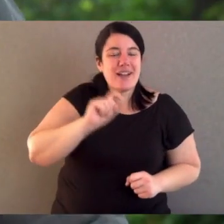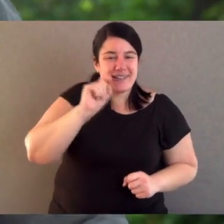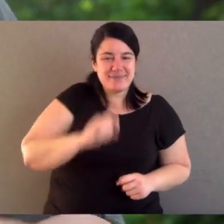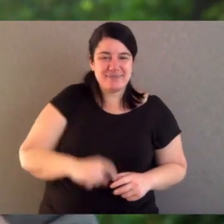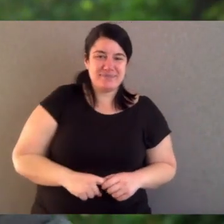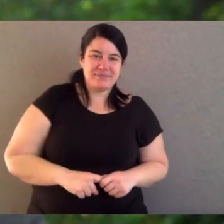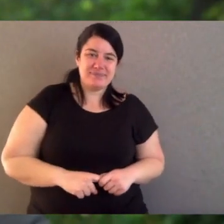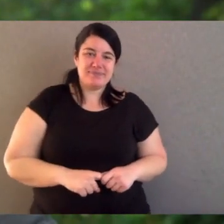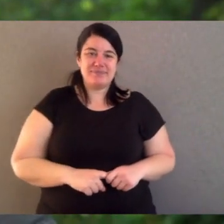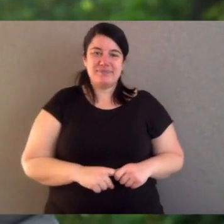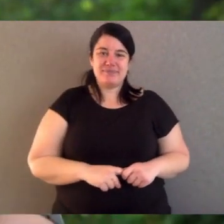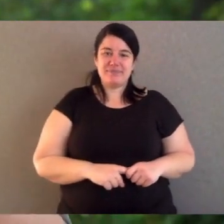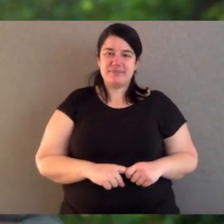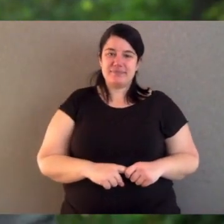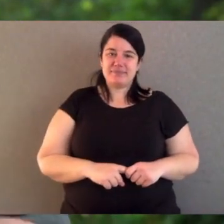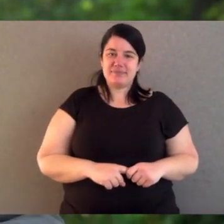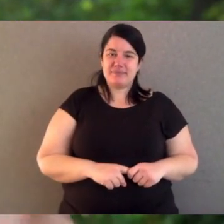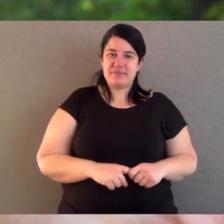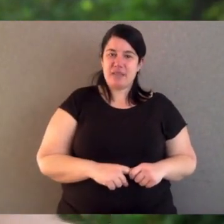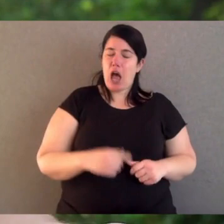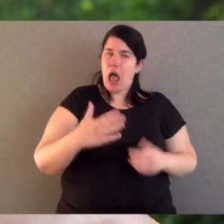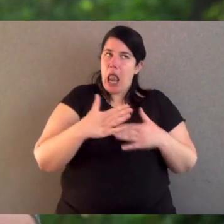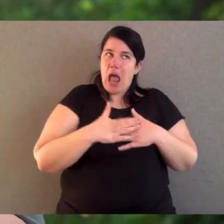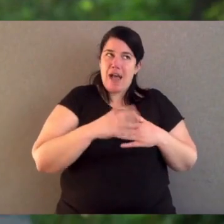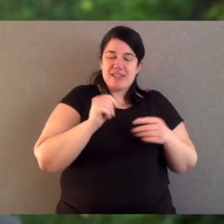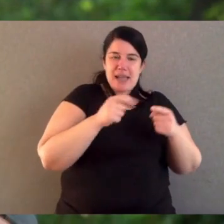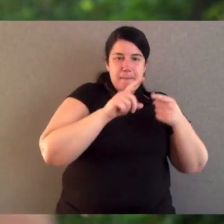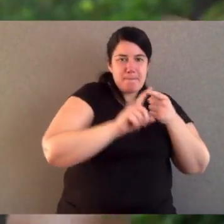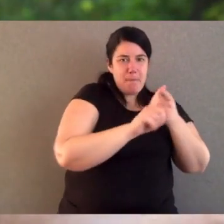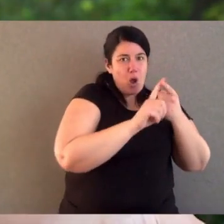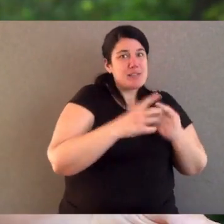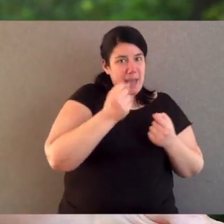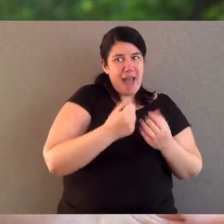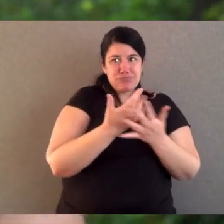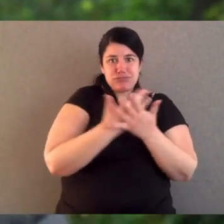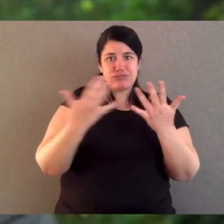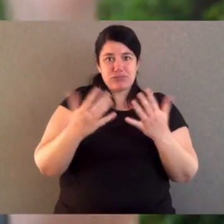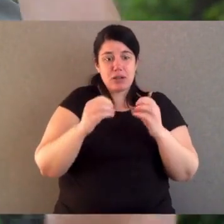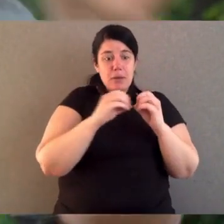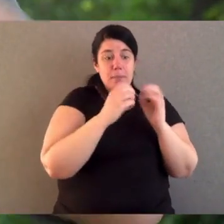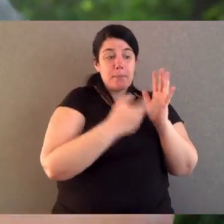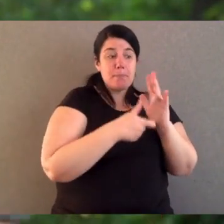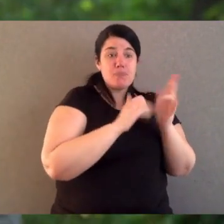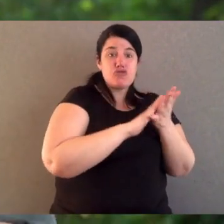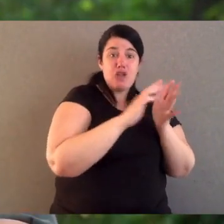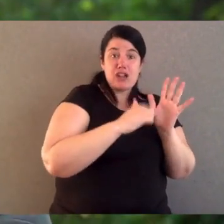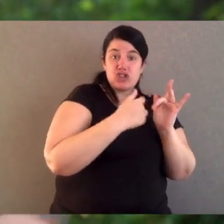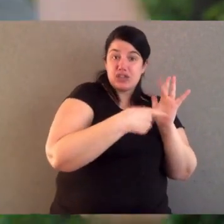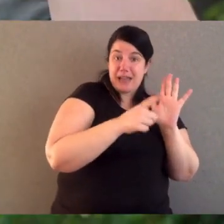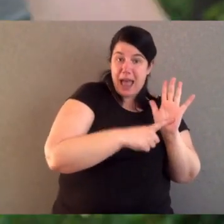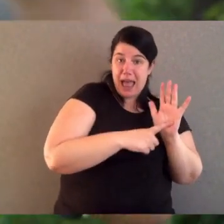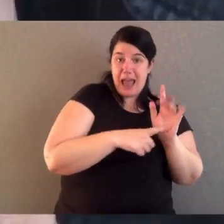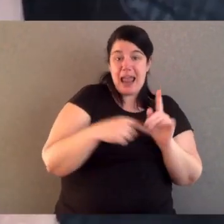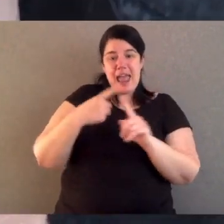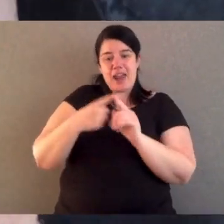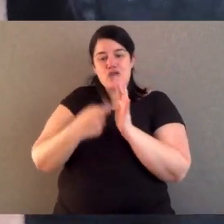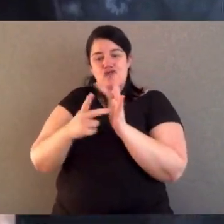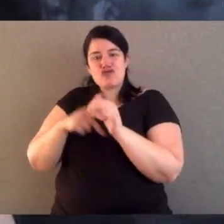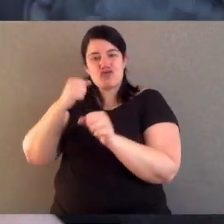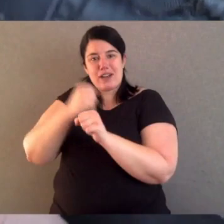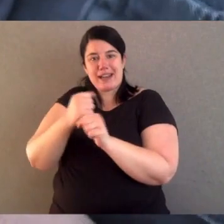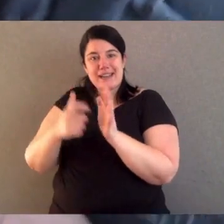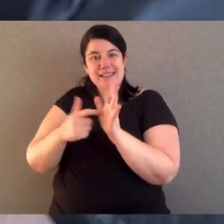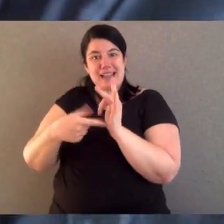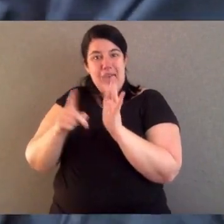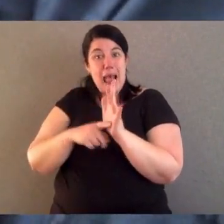a couple of species of possum that are real favourites of mine, and they're incredibly common. One is the brush-tailed possum, and the other is the ring-tailed